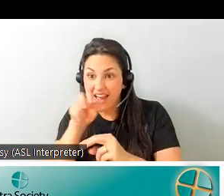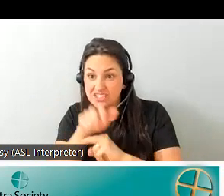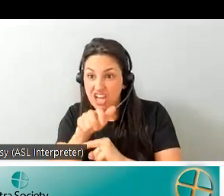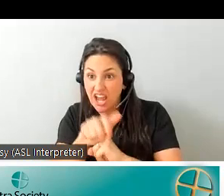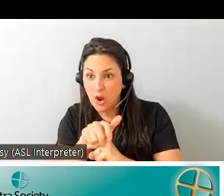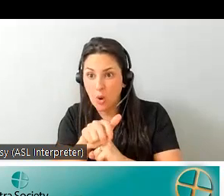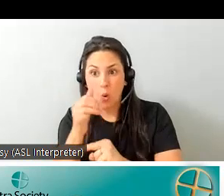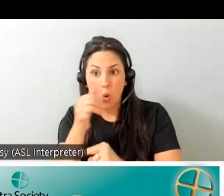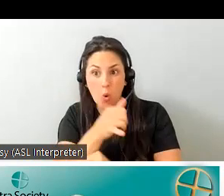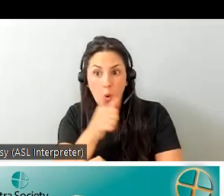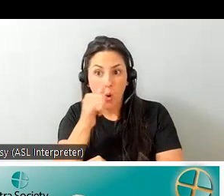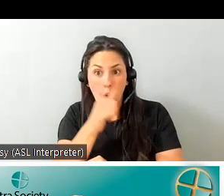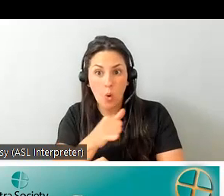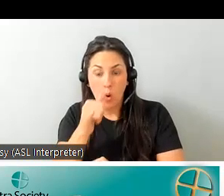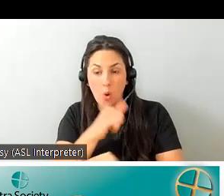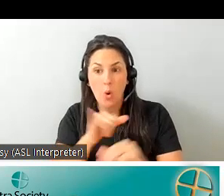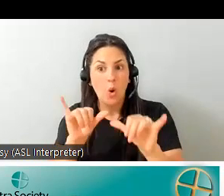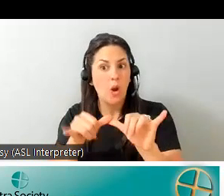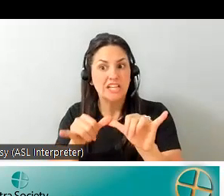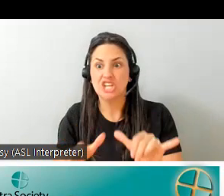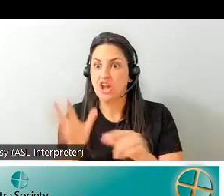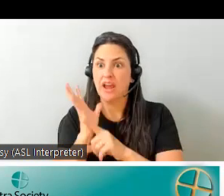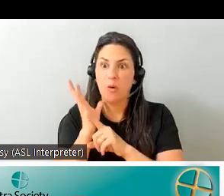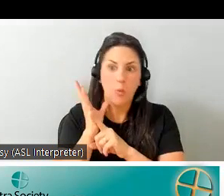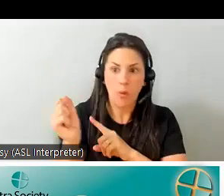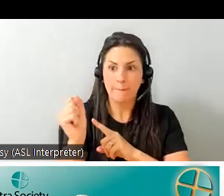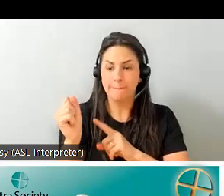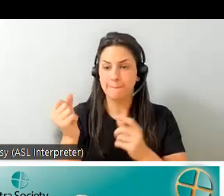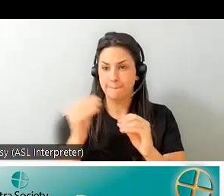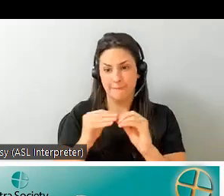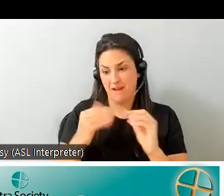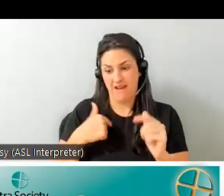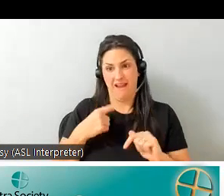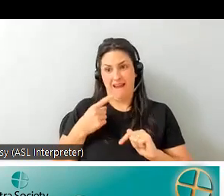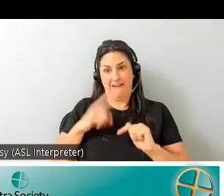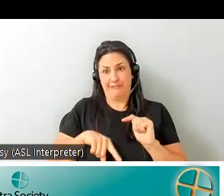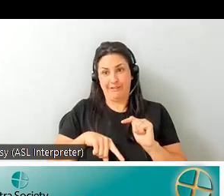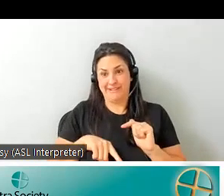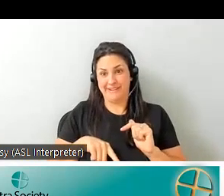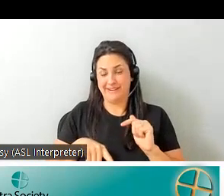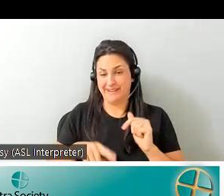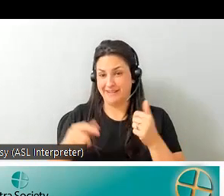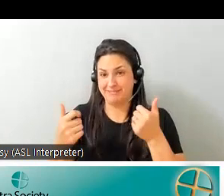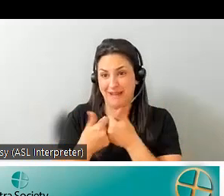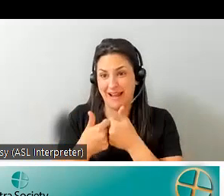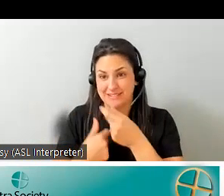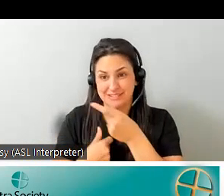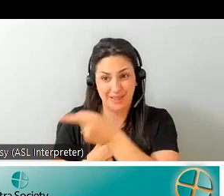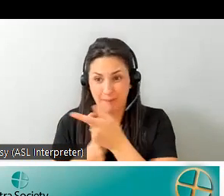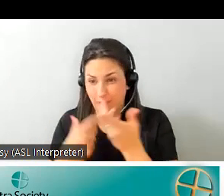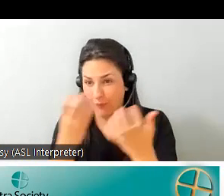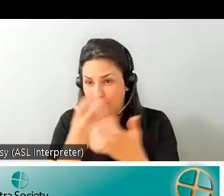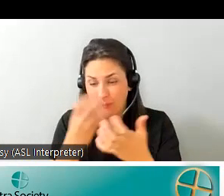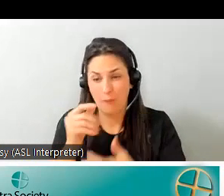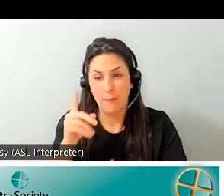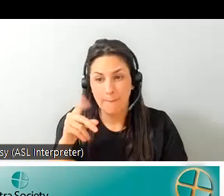was a feat of engineering beyond anything i'm certainly not capable of matching those guys so so paul and and all